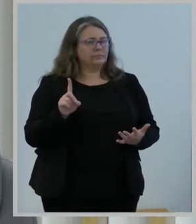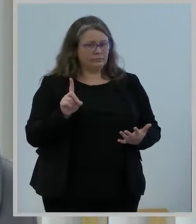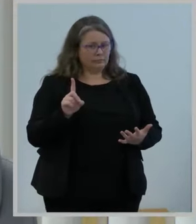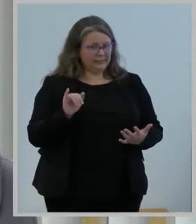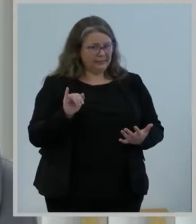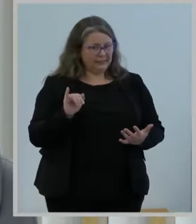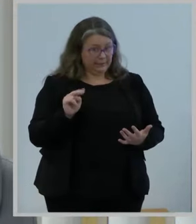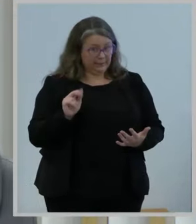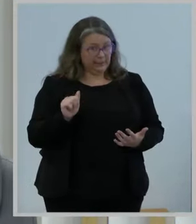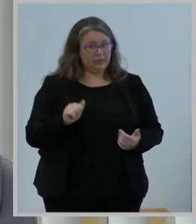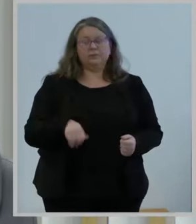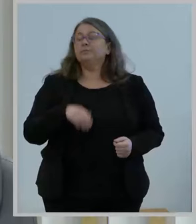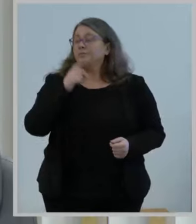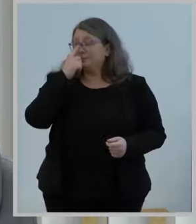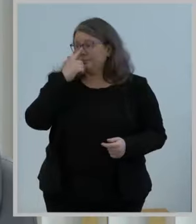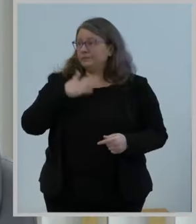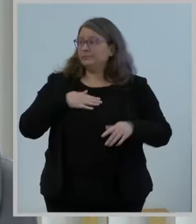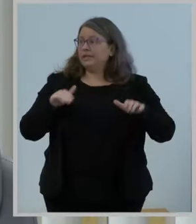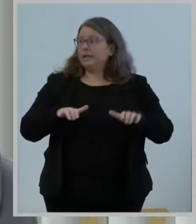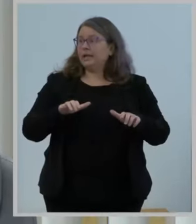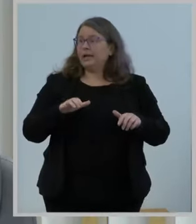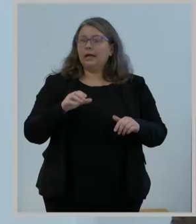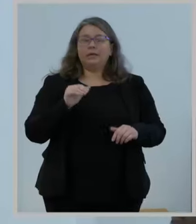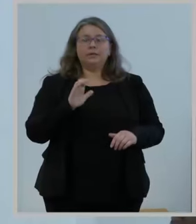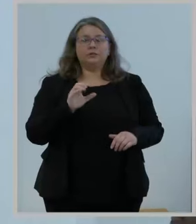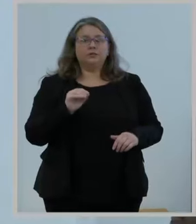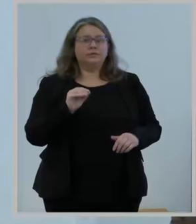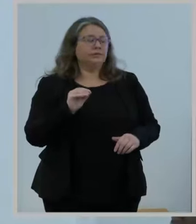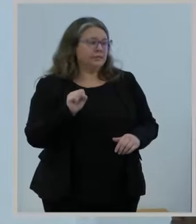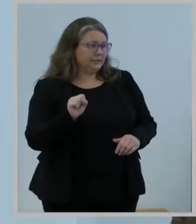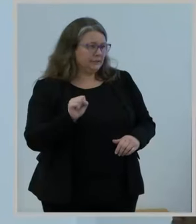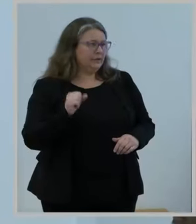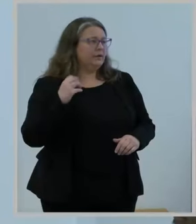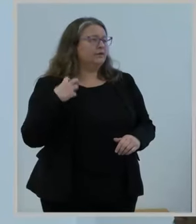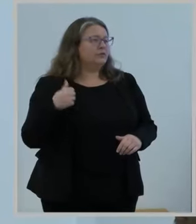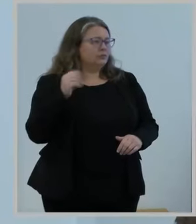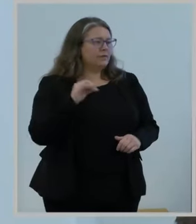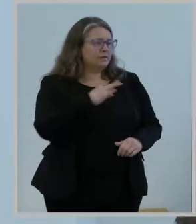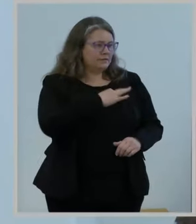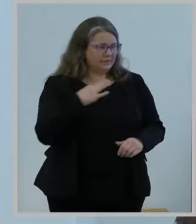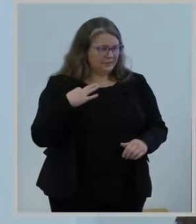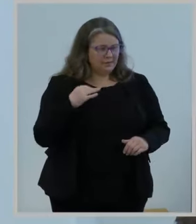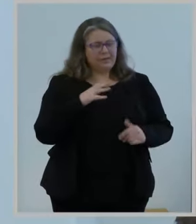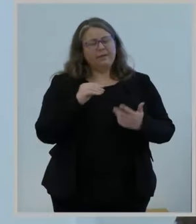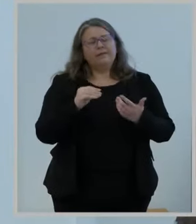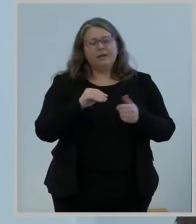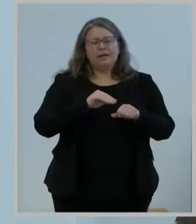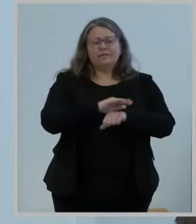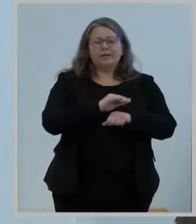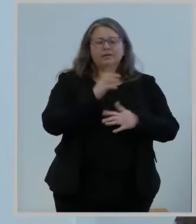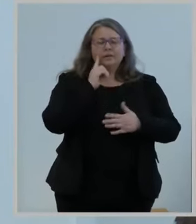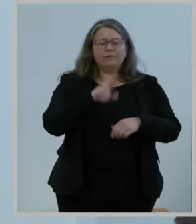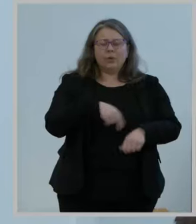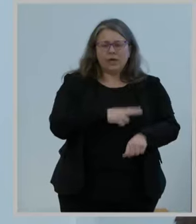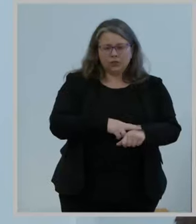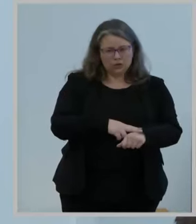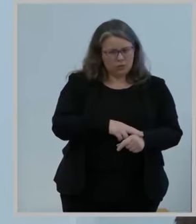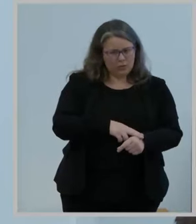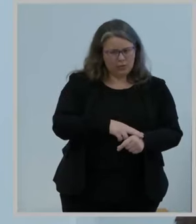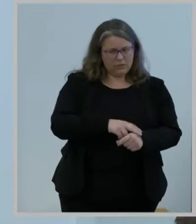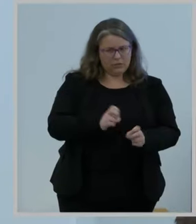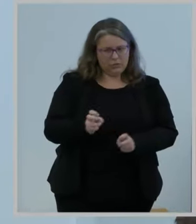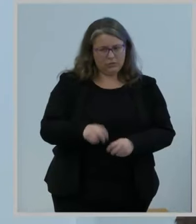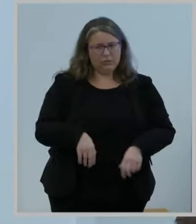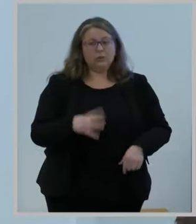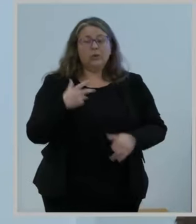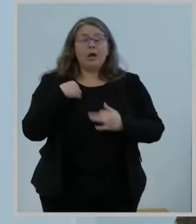chief of staff and advisor on media and international issues. I am borrowing Dina from the office of Chairwoman